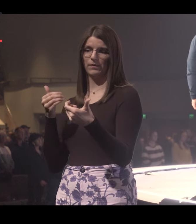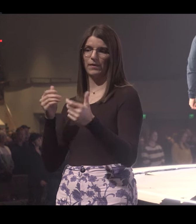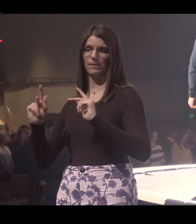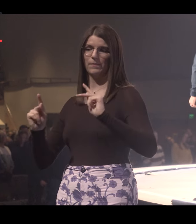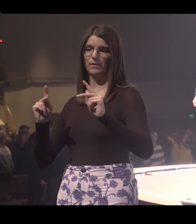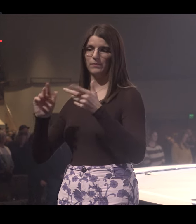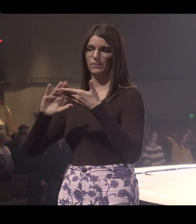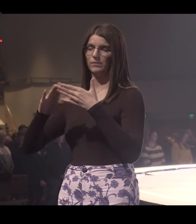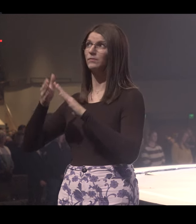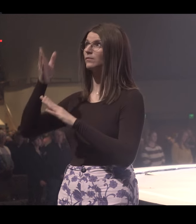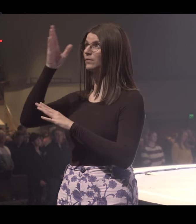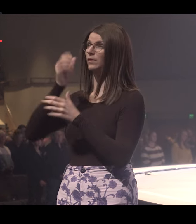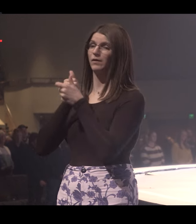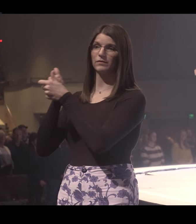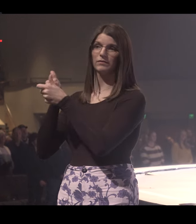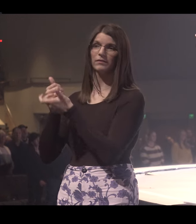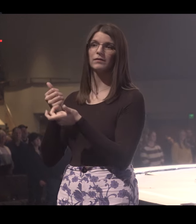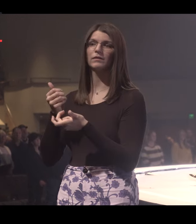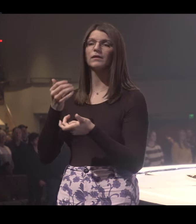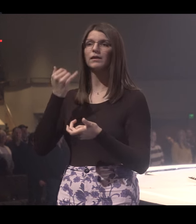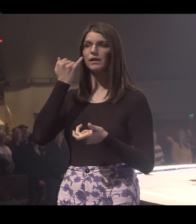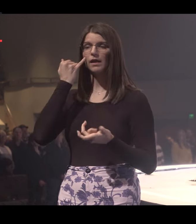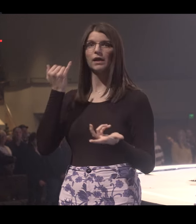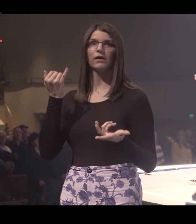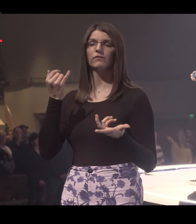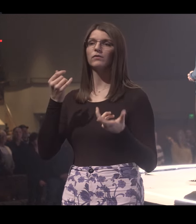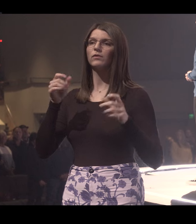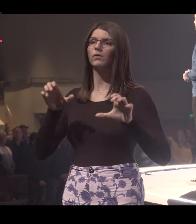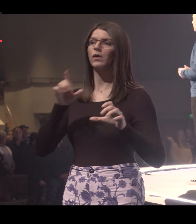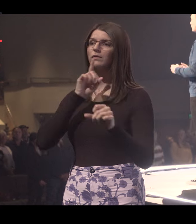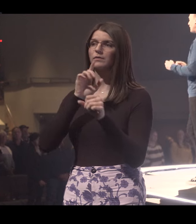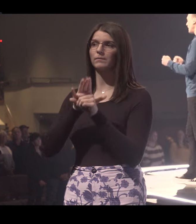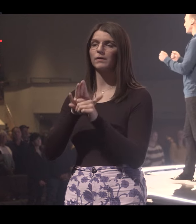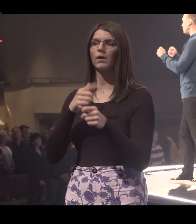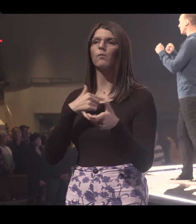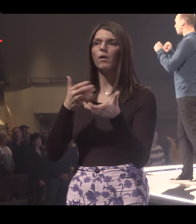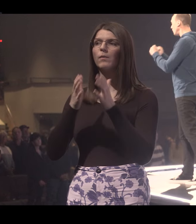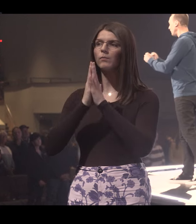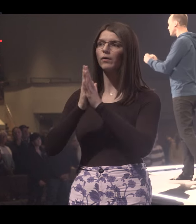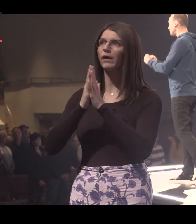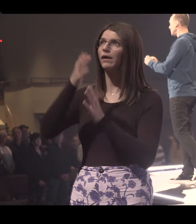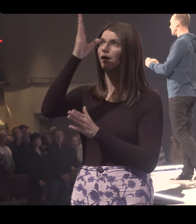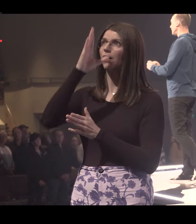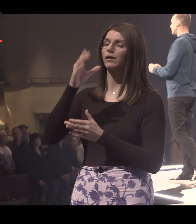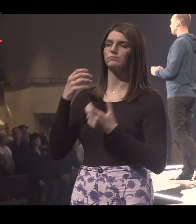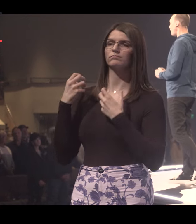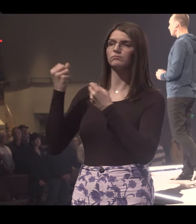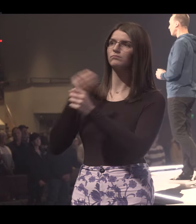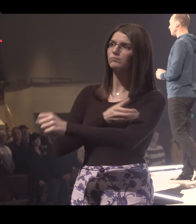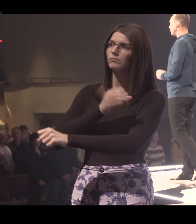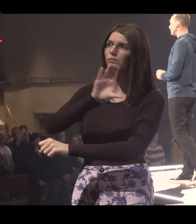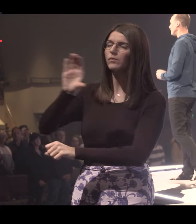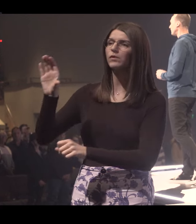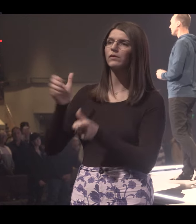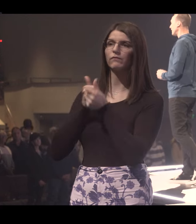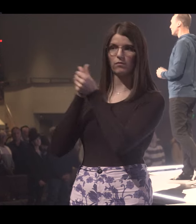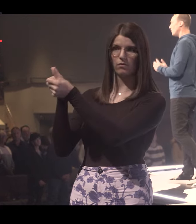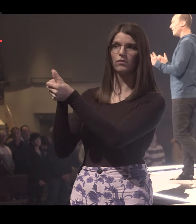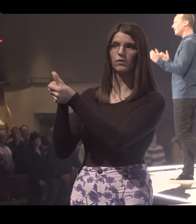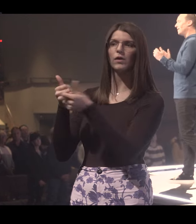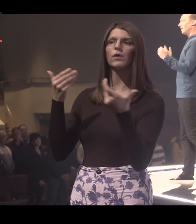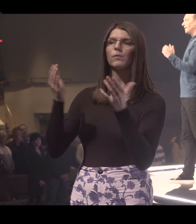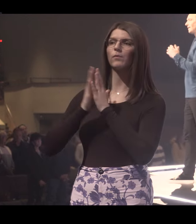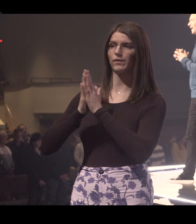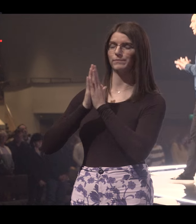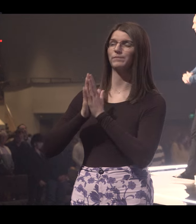from godly community. community. If you may have that commitment, I'm going to pray God gives you the courage to follow through.